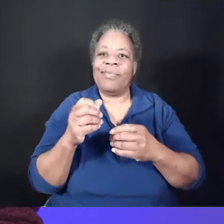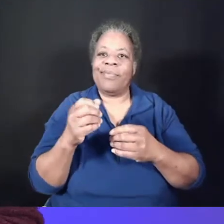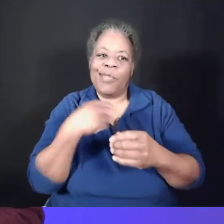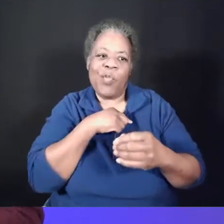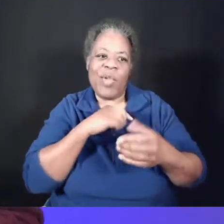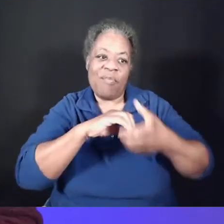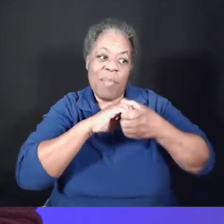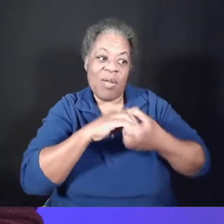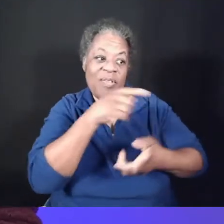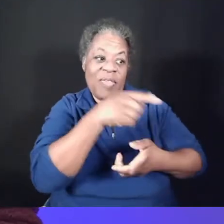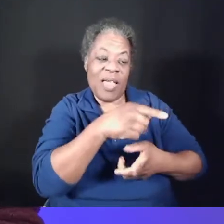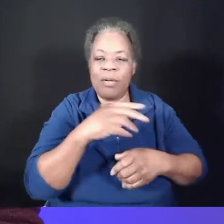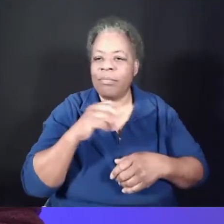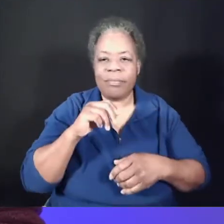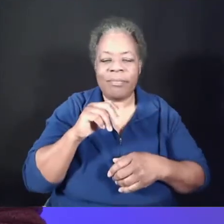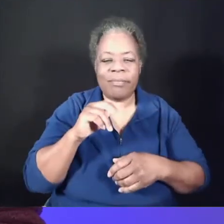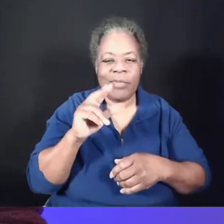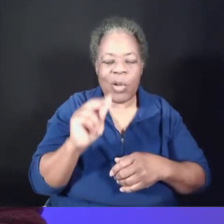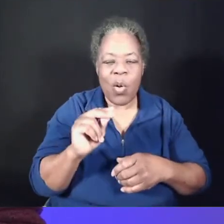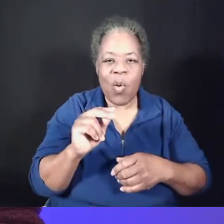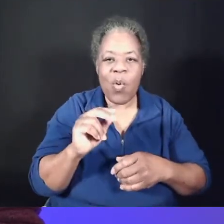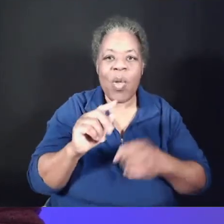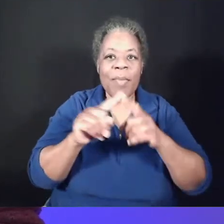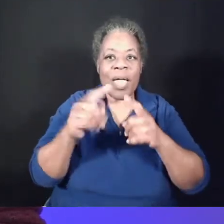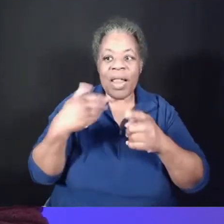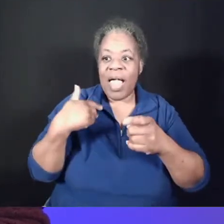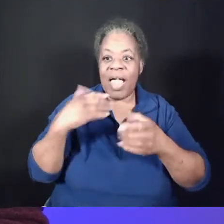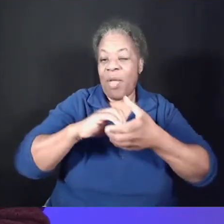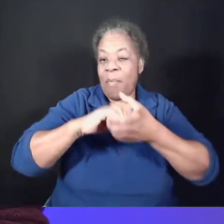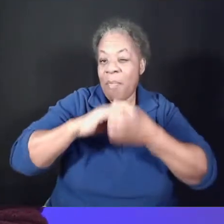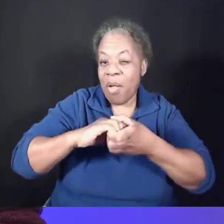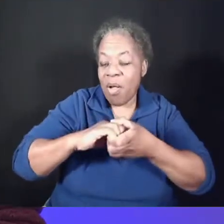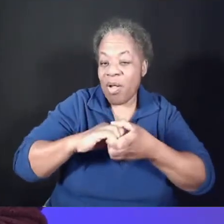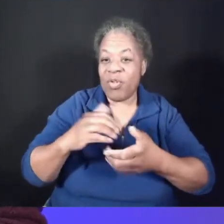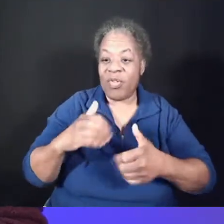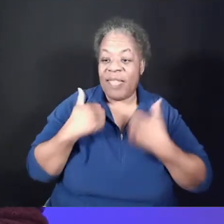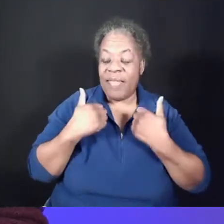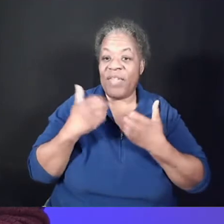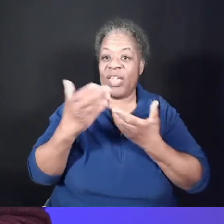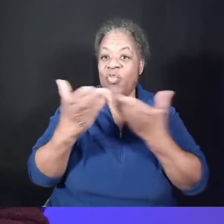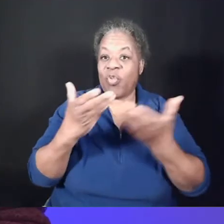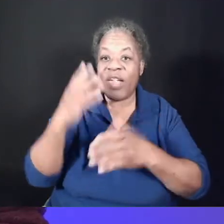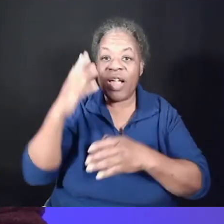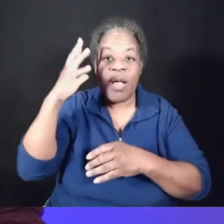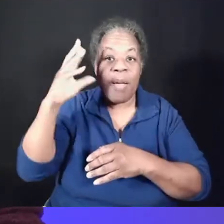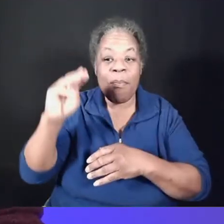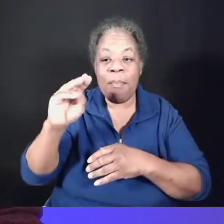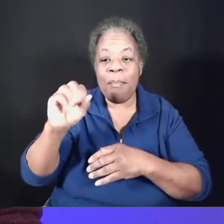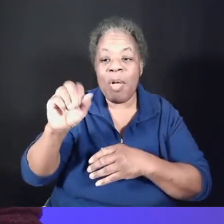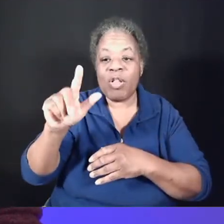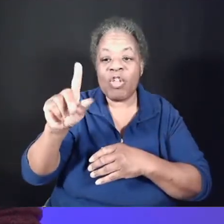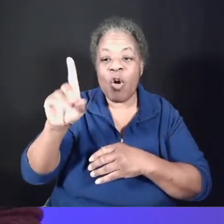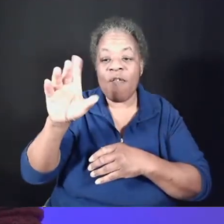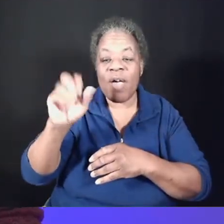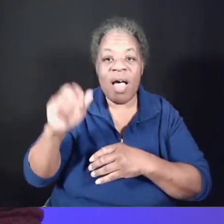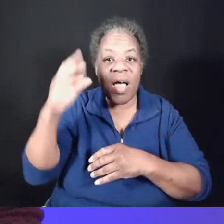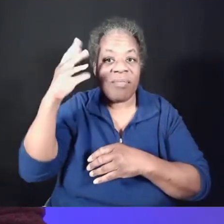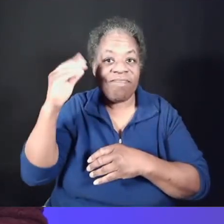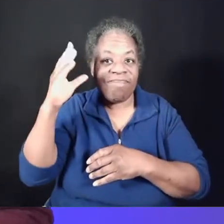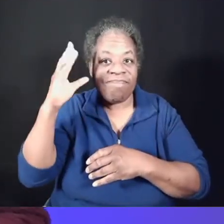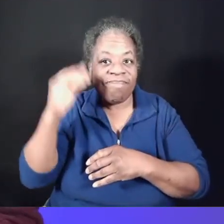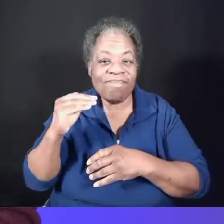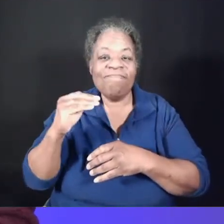don't. But we do have partners living and serving in Moldova, a small Eastern European nation which shares a border with Ukraine.